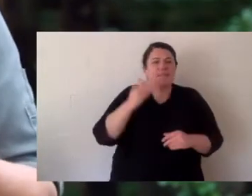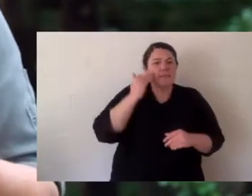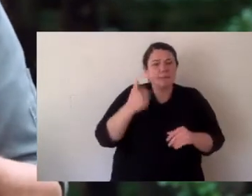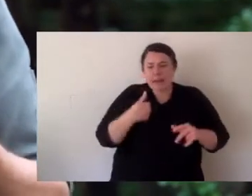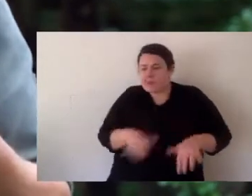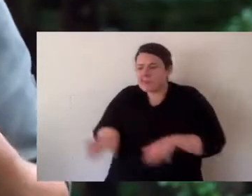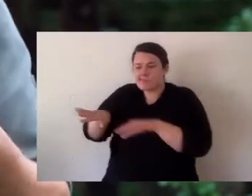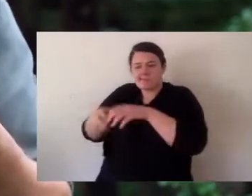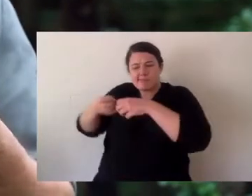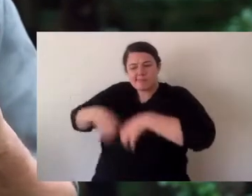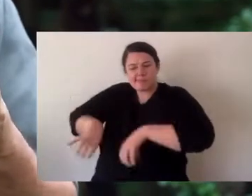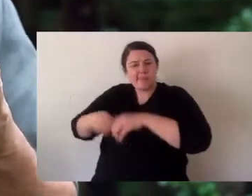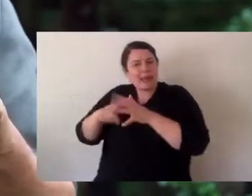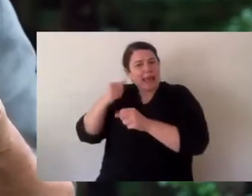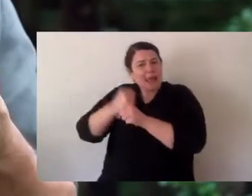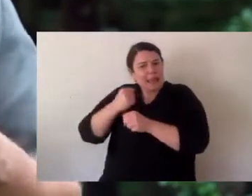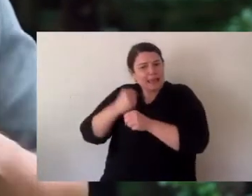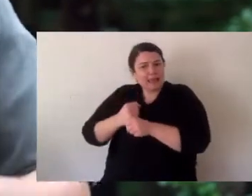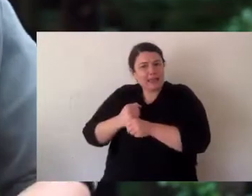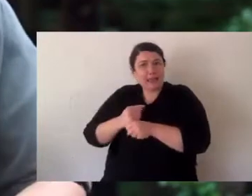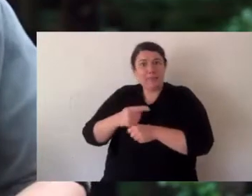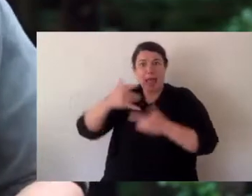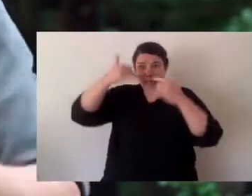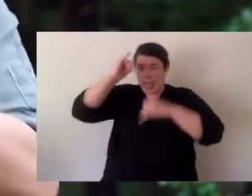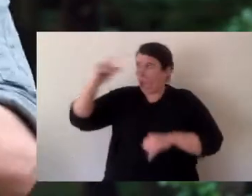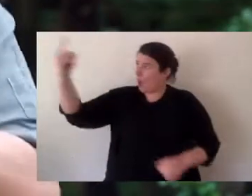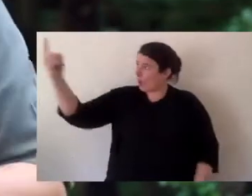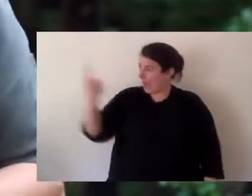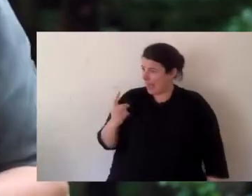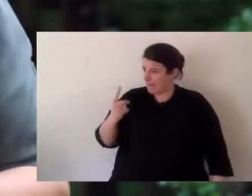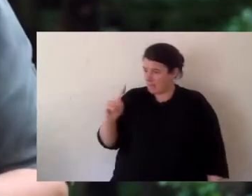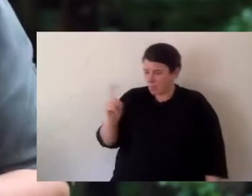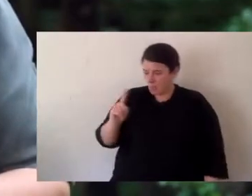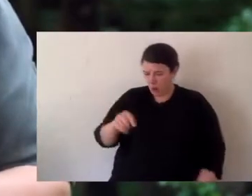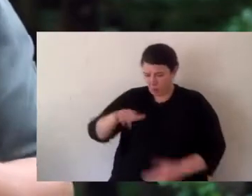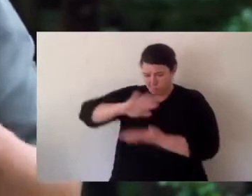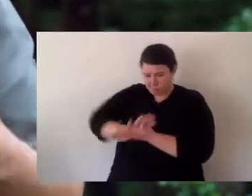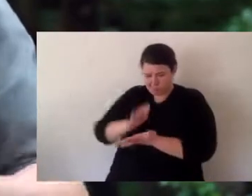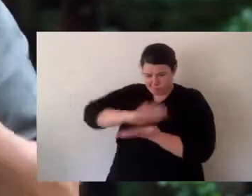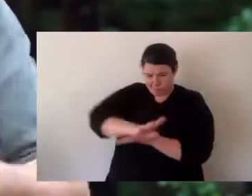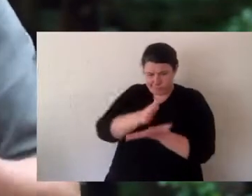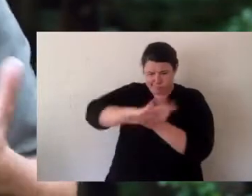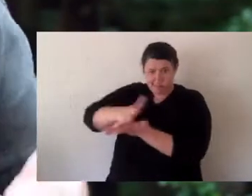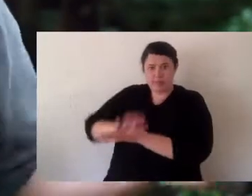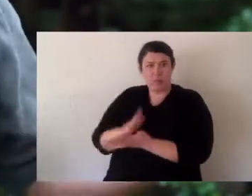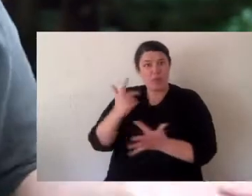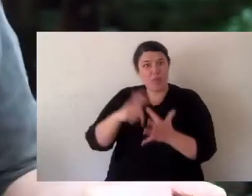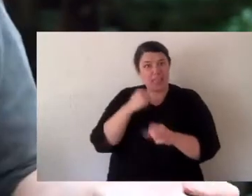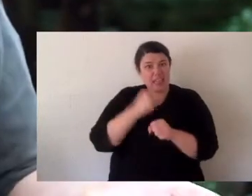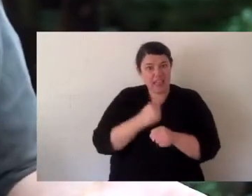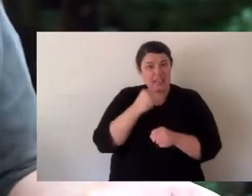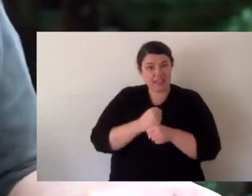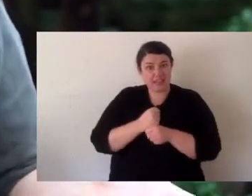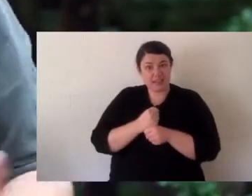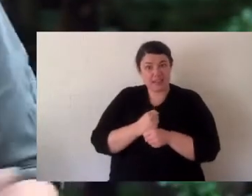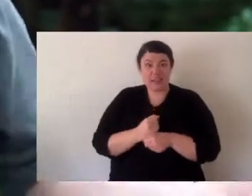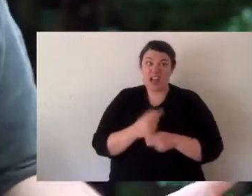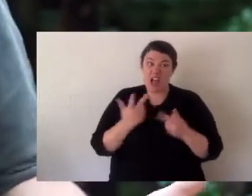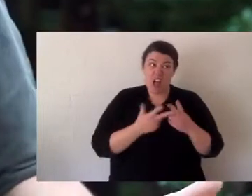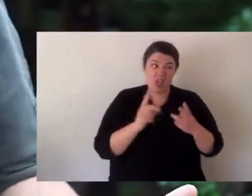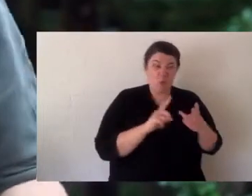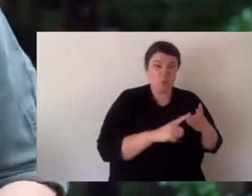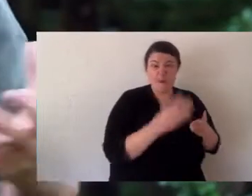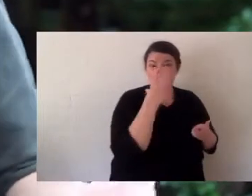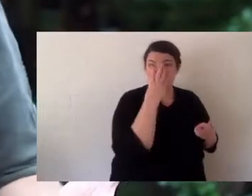erosion of the nest banks. So females have to come up and lay their eggs but what do you think happens if a cow comes along? It